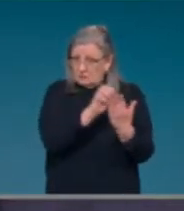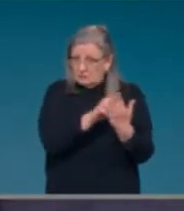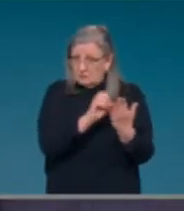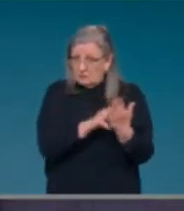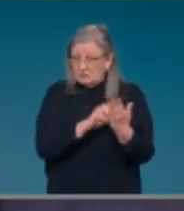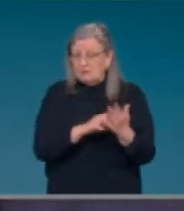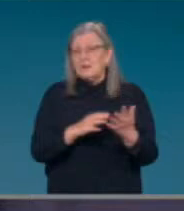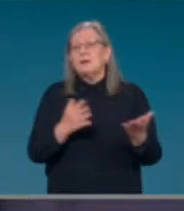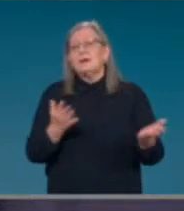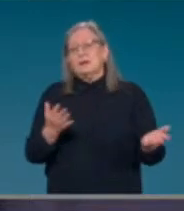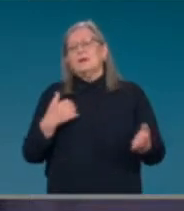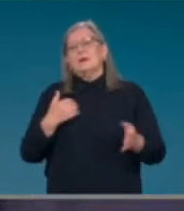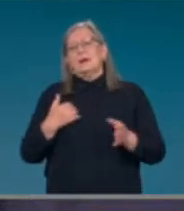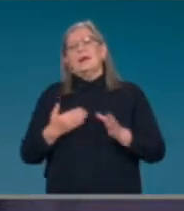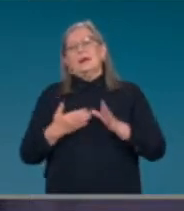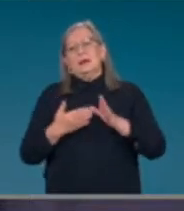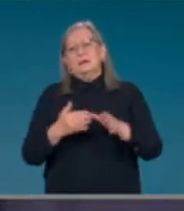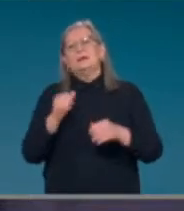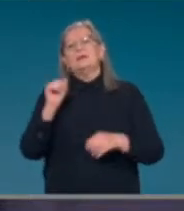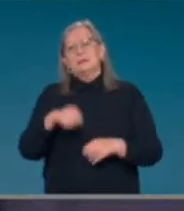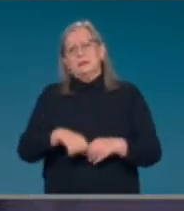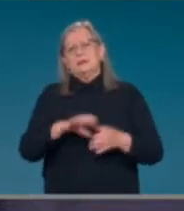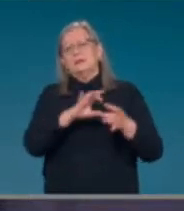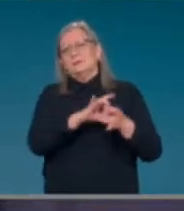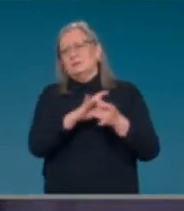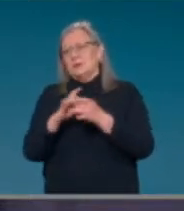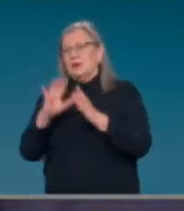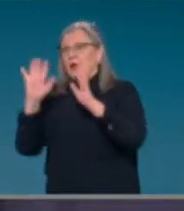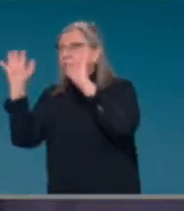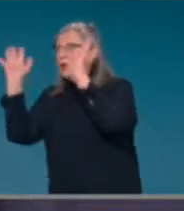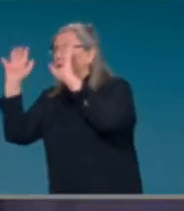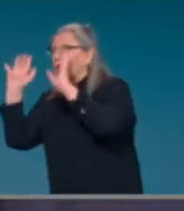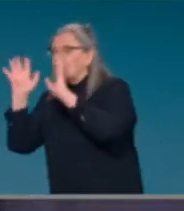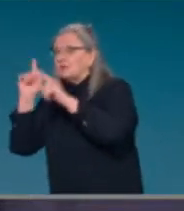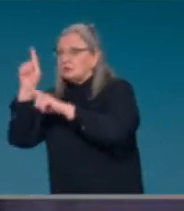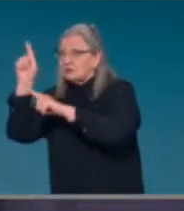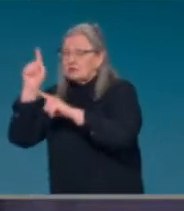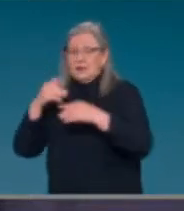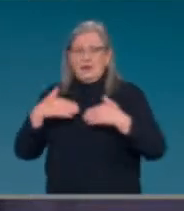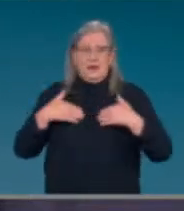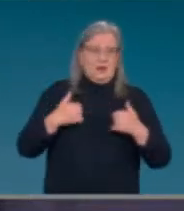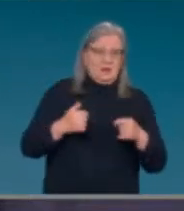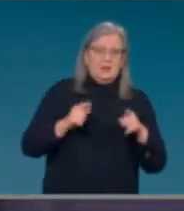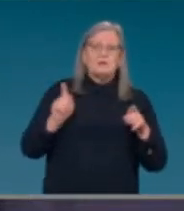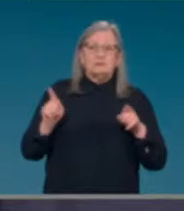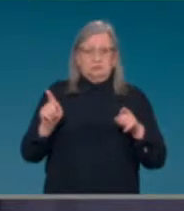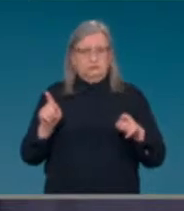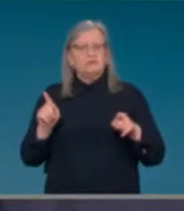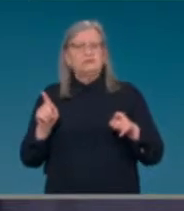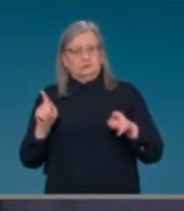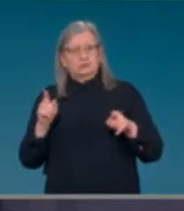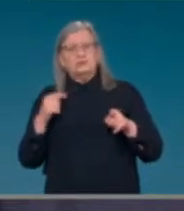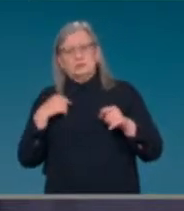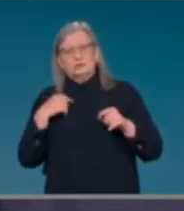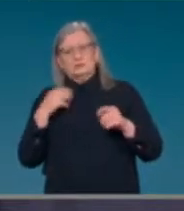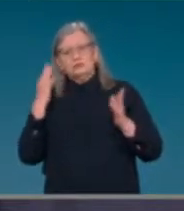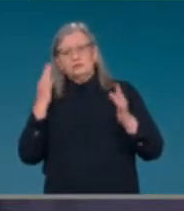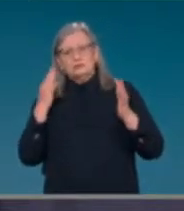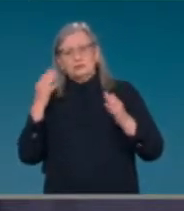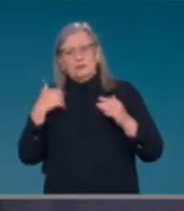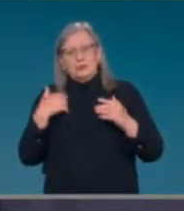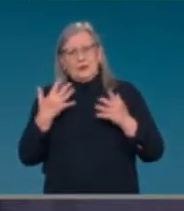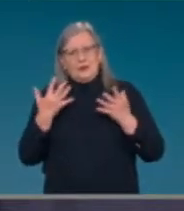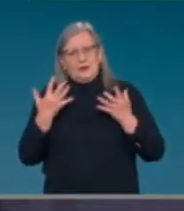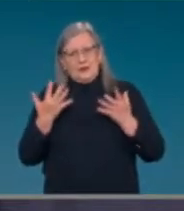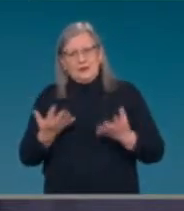Um, it is a very important, uh, consideration, and it was well considered. Um, I was deeply engaged. The Department of Health was